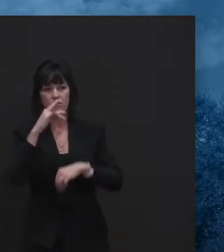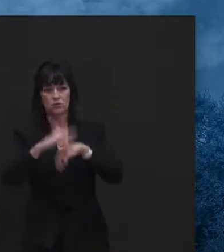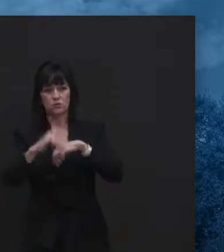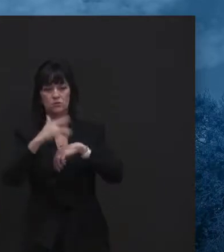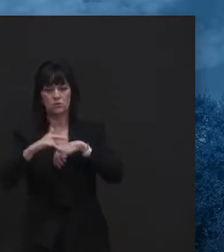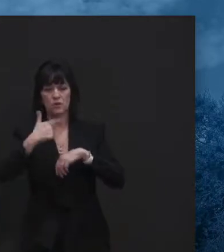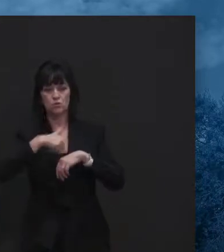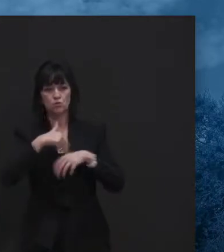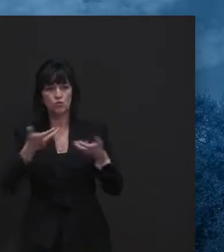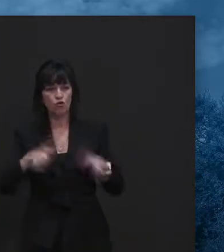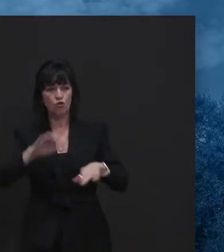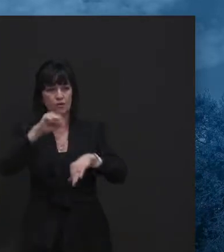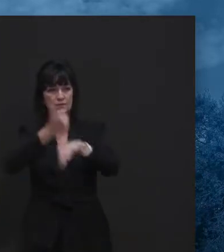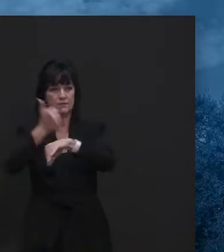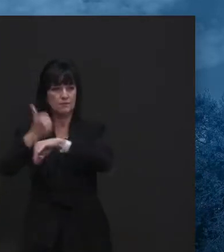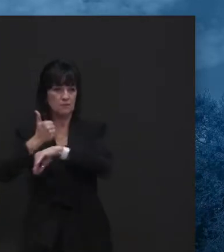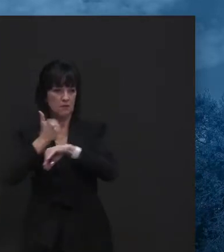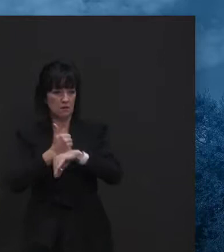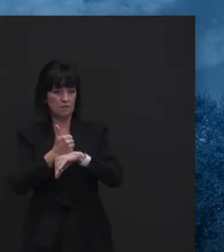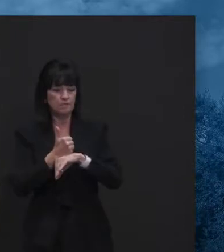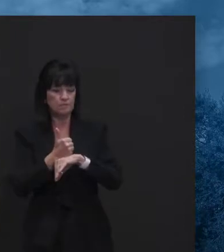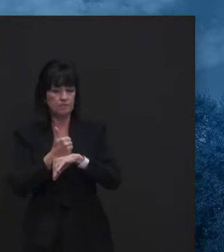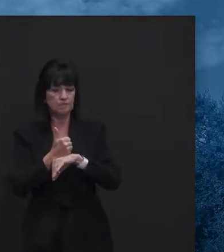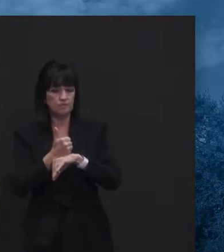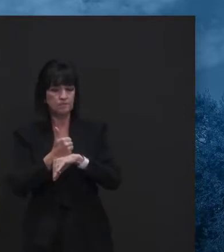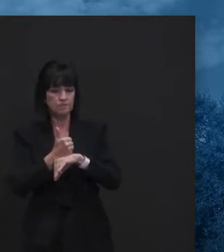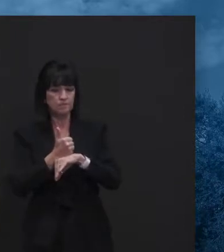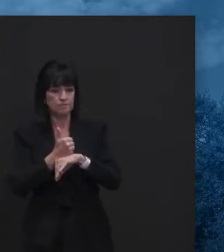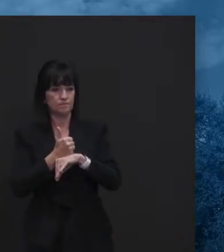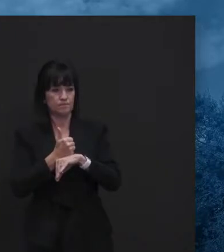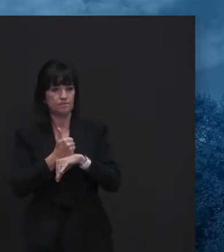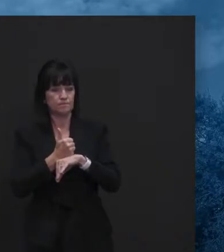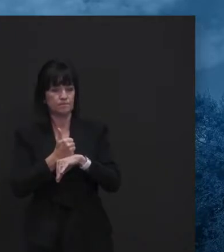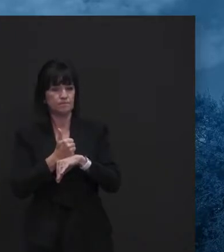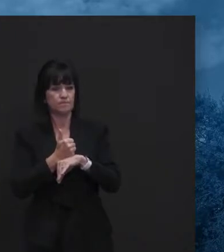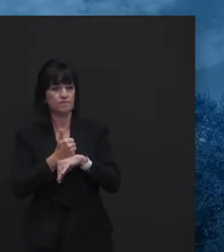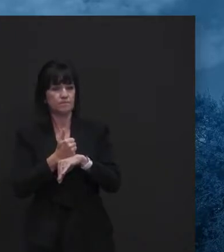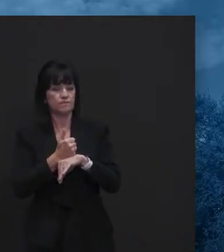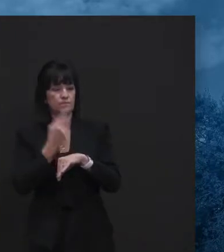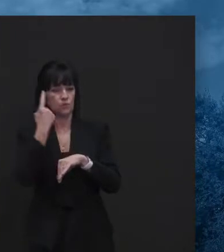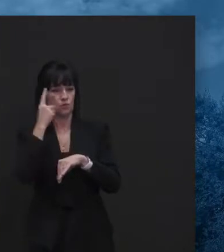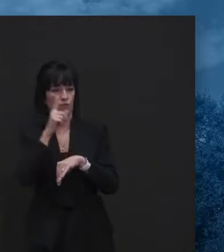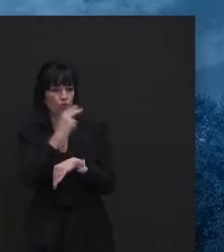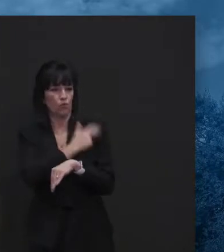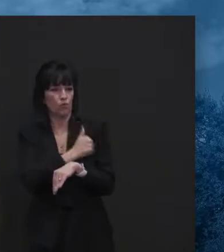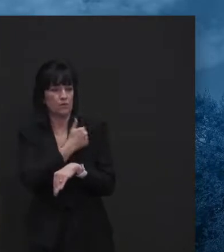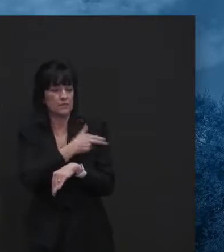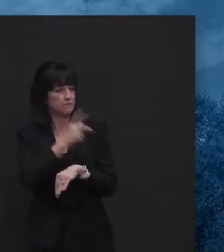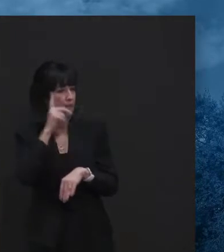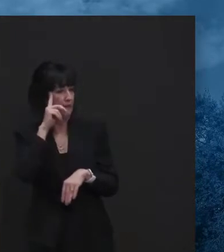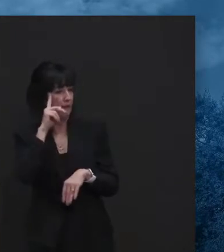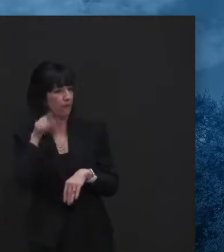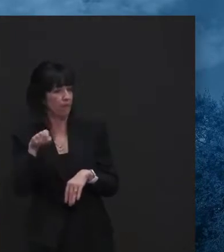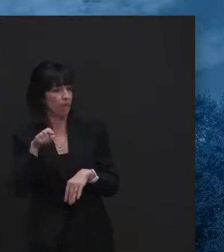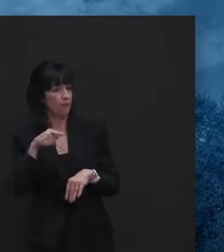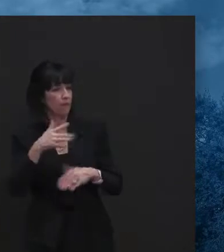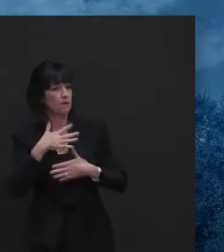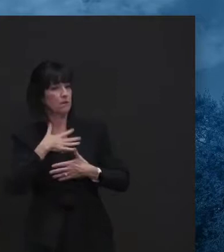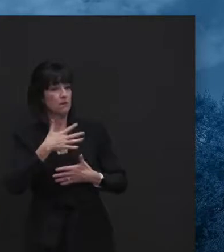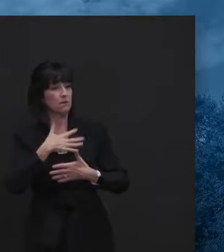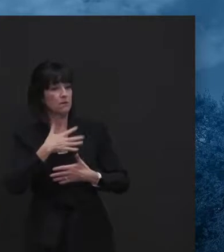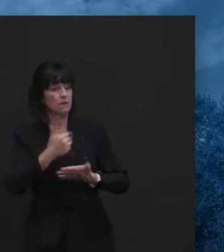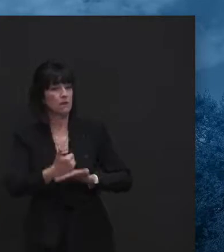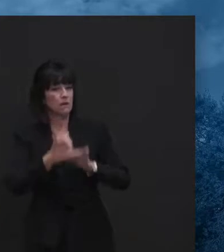400, uh, in terms of, uh, uh, available capacity there. I think our ventilator number is about the same.